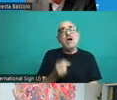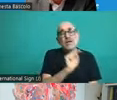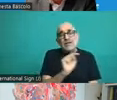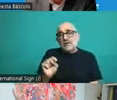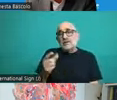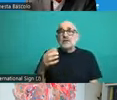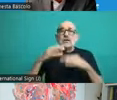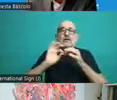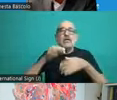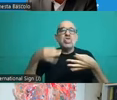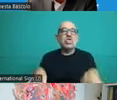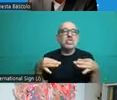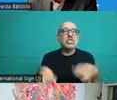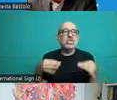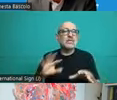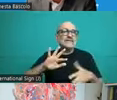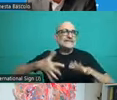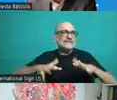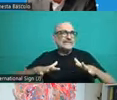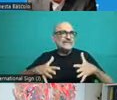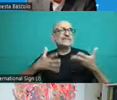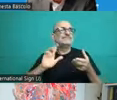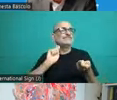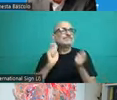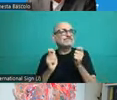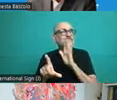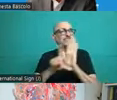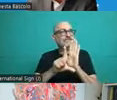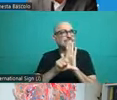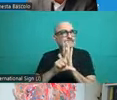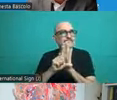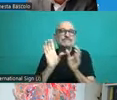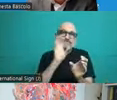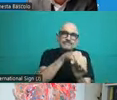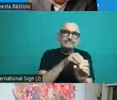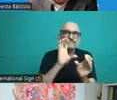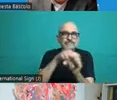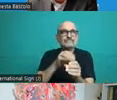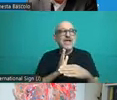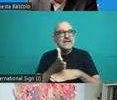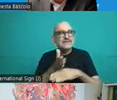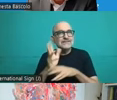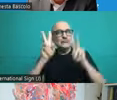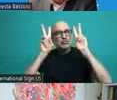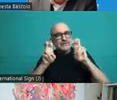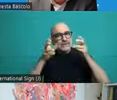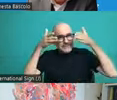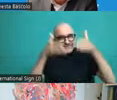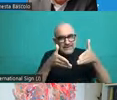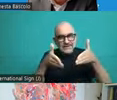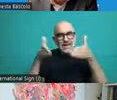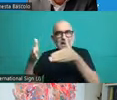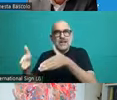as a key topic, key issue, that was to recognize the